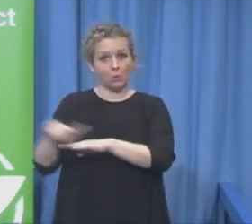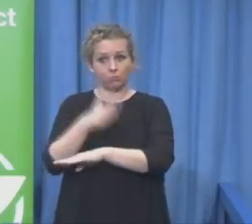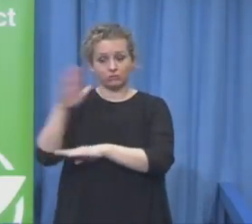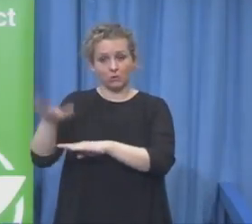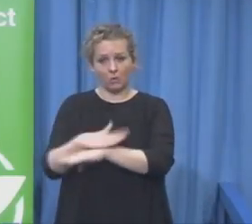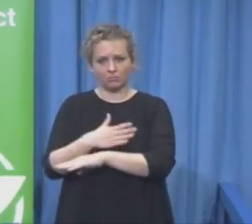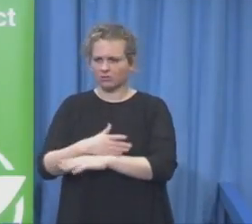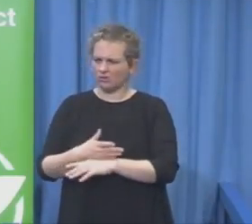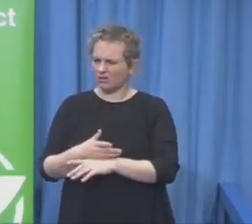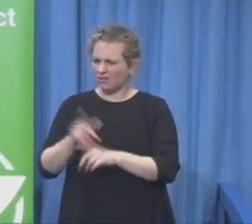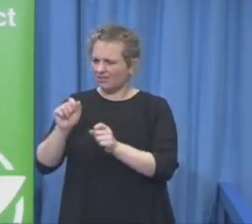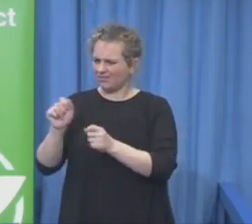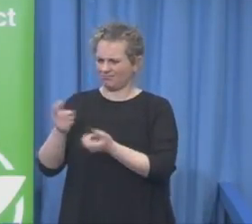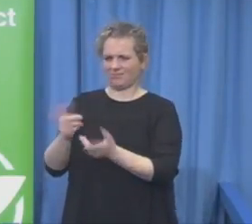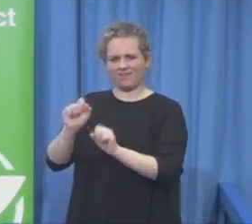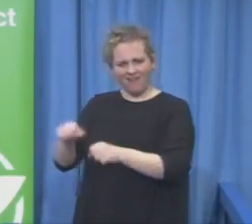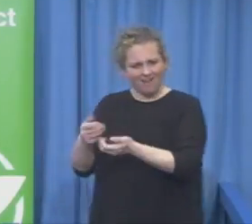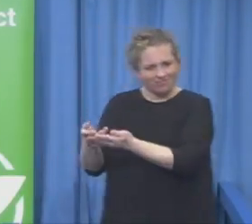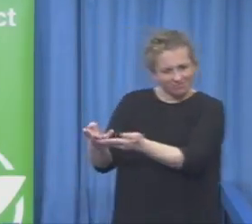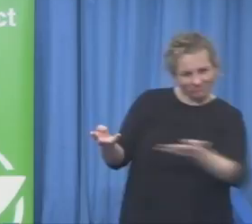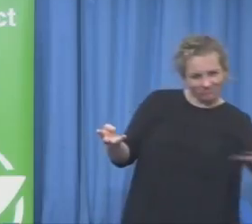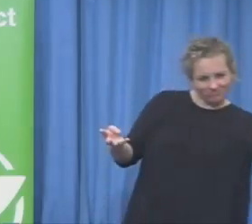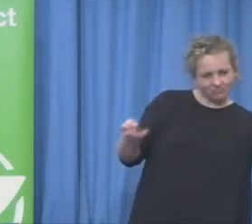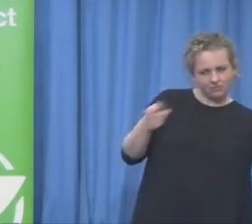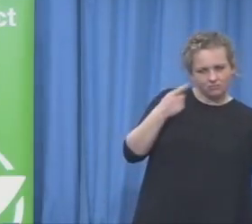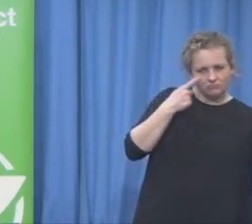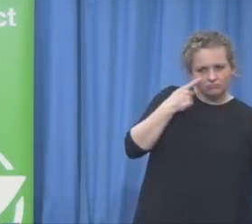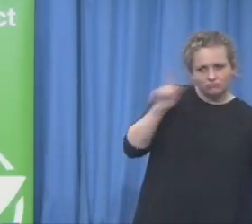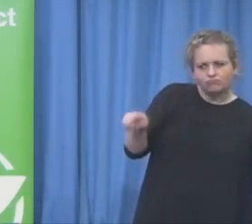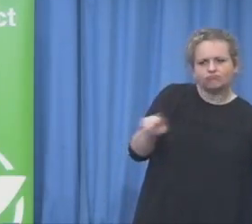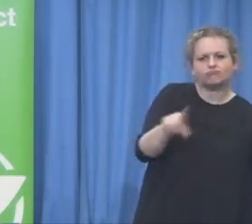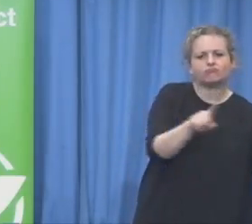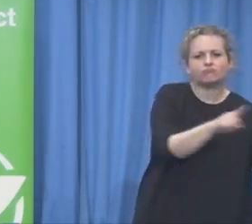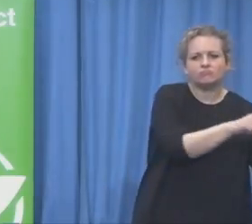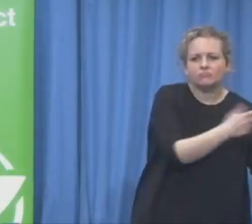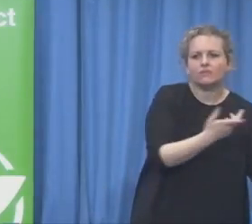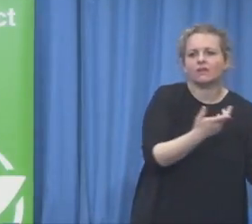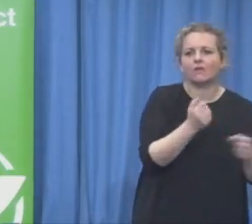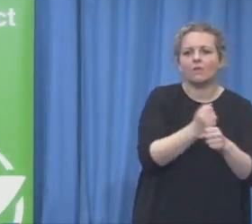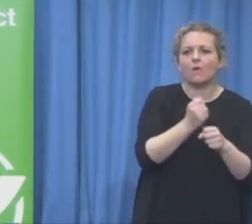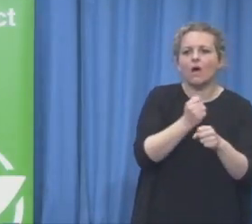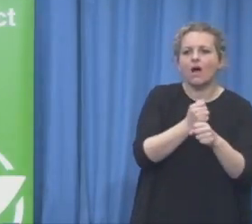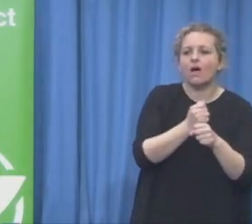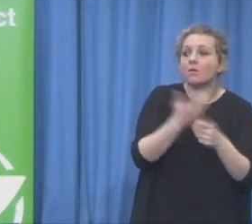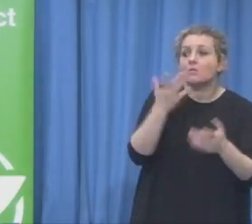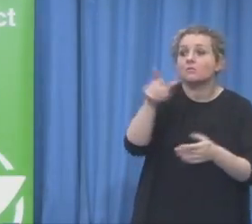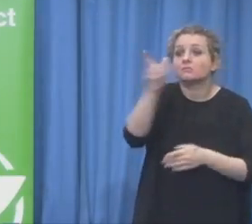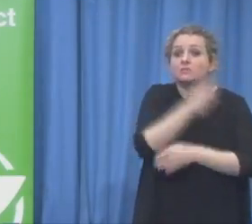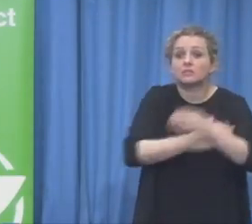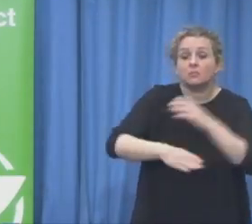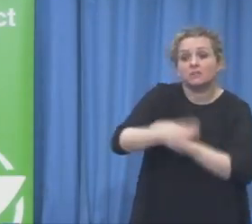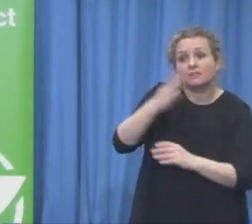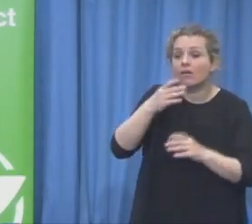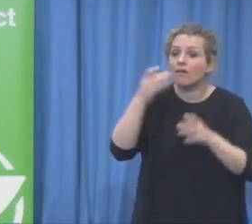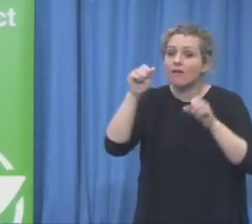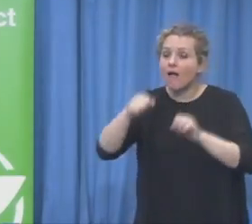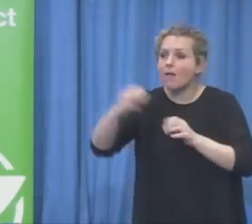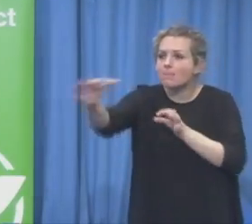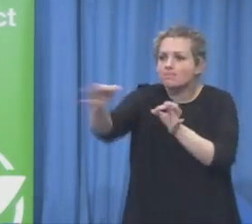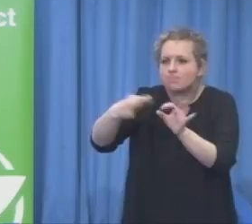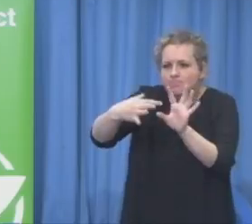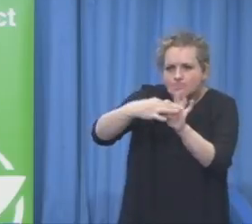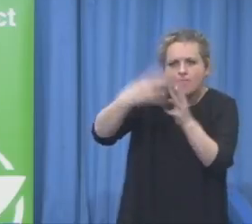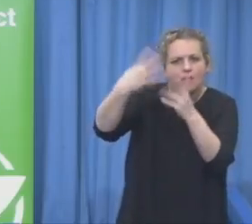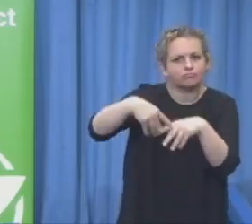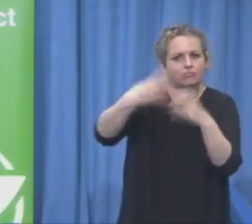machines into easy-to-read version. So, and it's the same with buying sandwiches for the colleagues, because the one